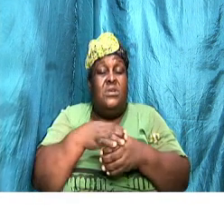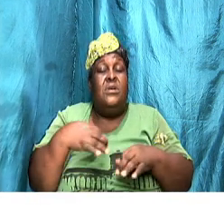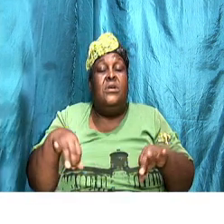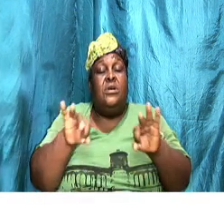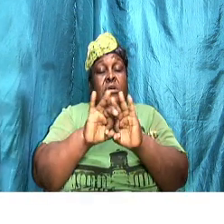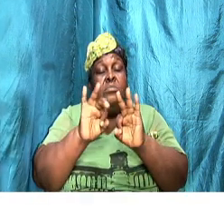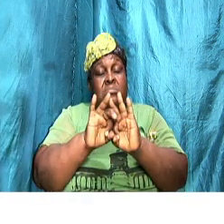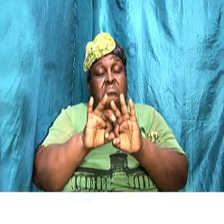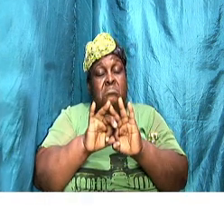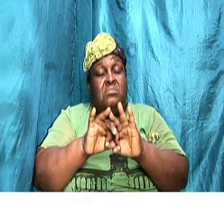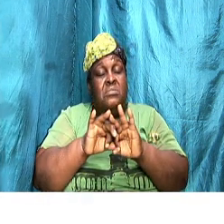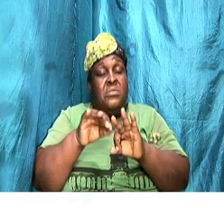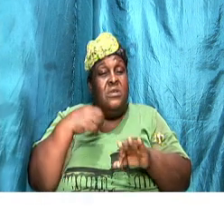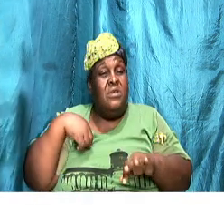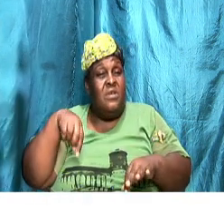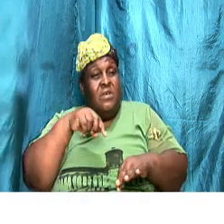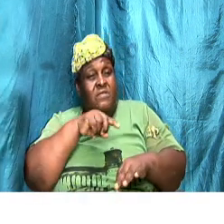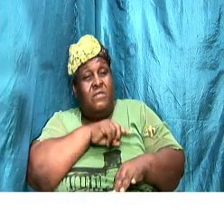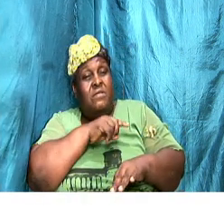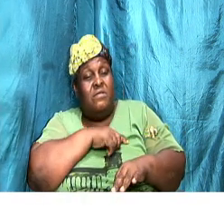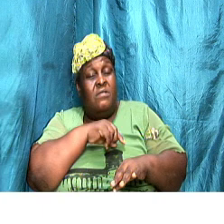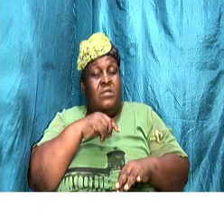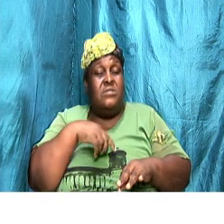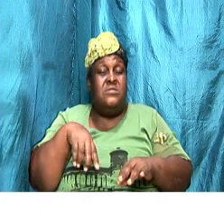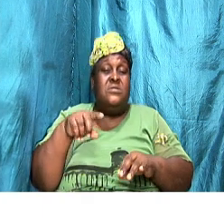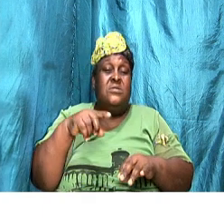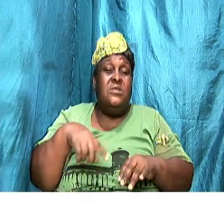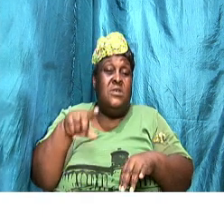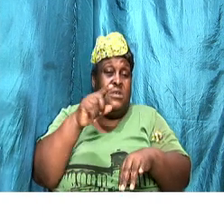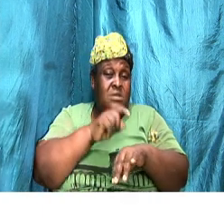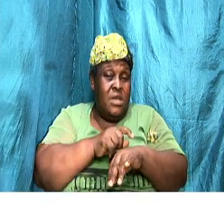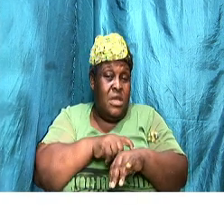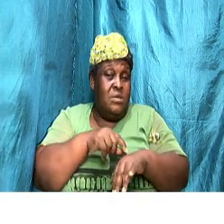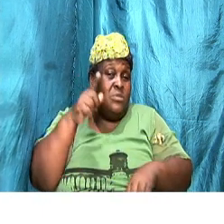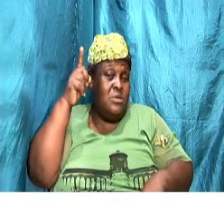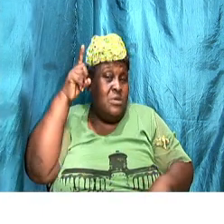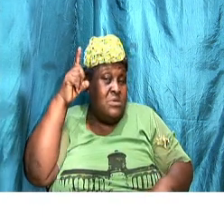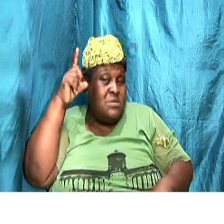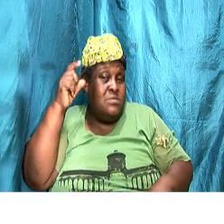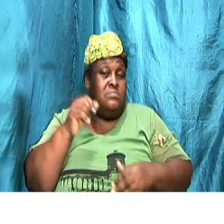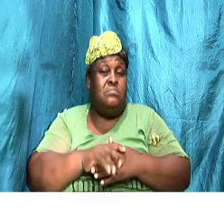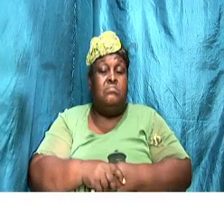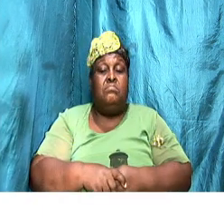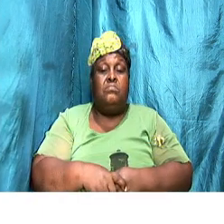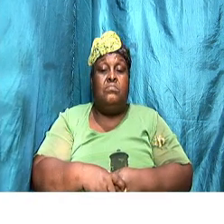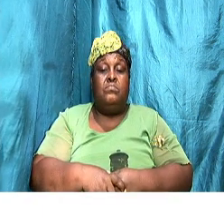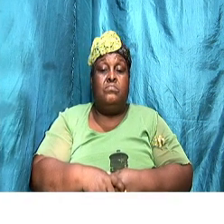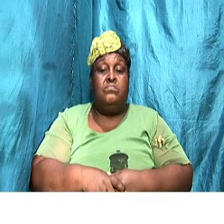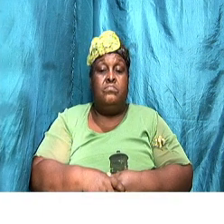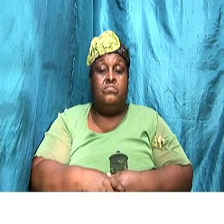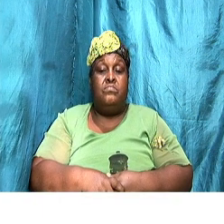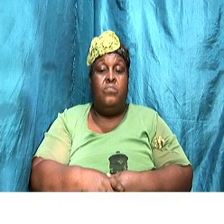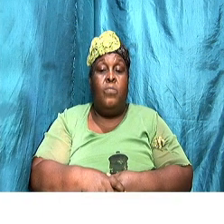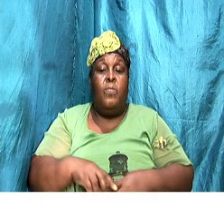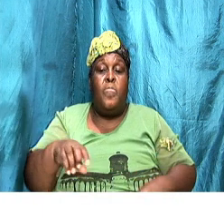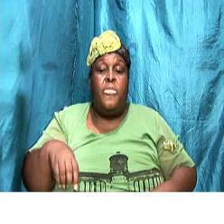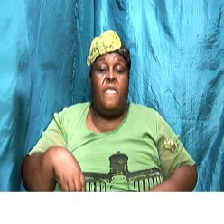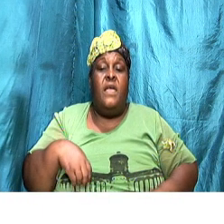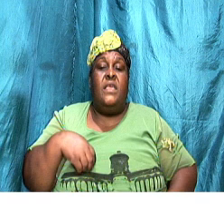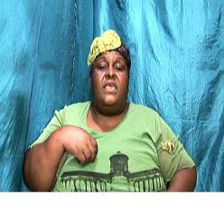for us to make the time to listen. Alright, C.C. now, still on listening, give